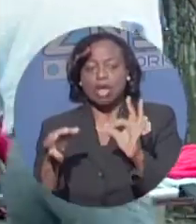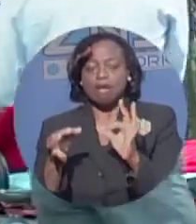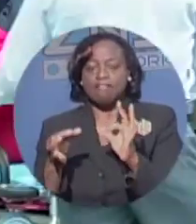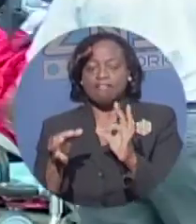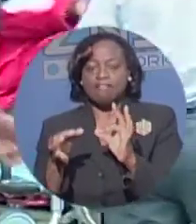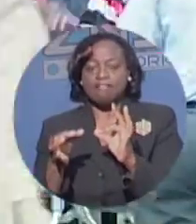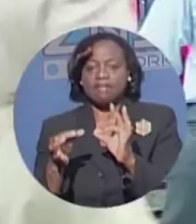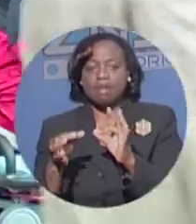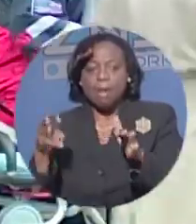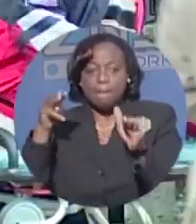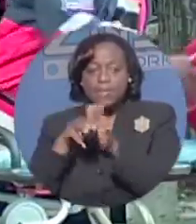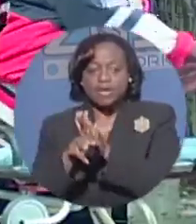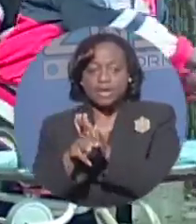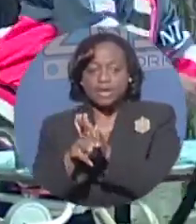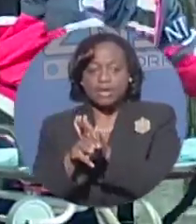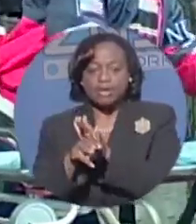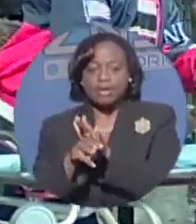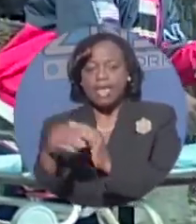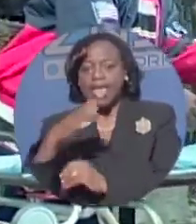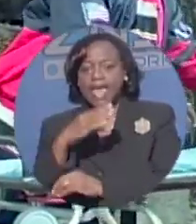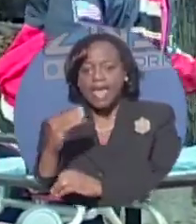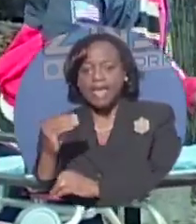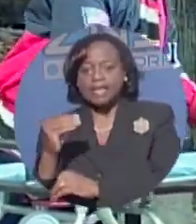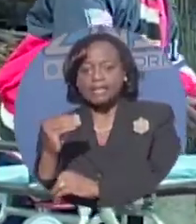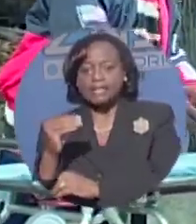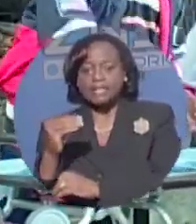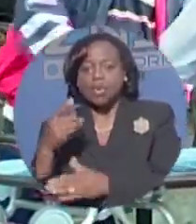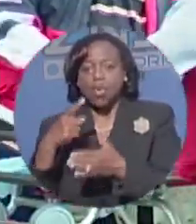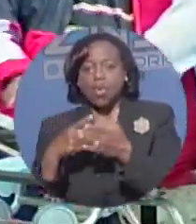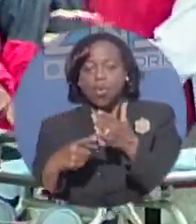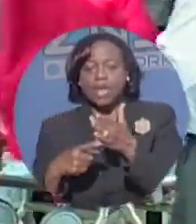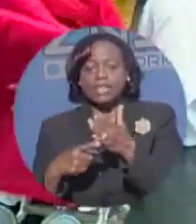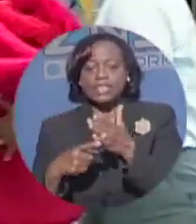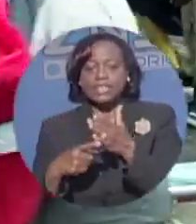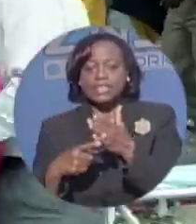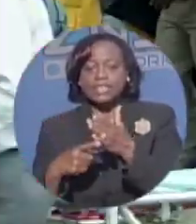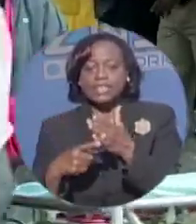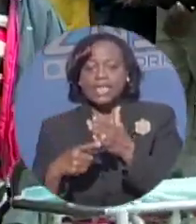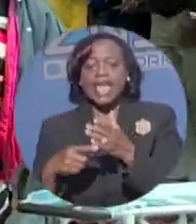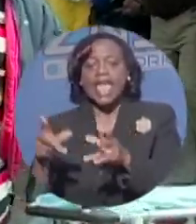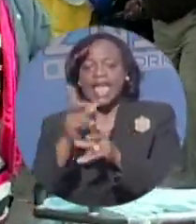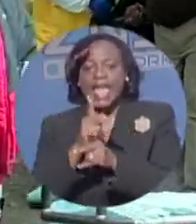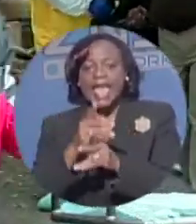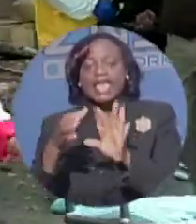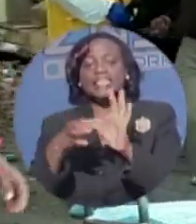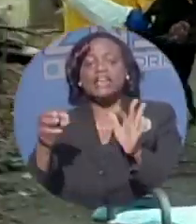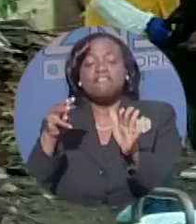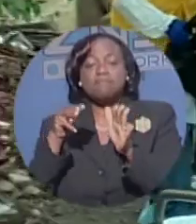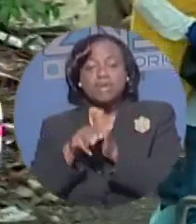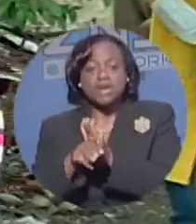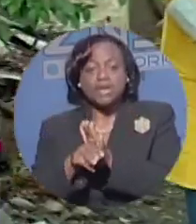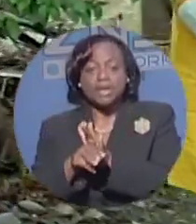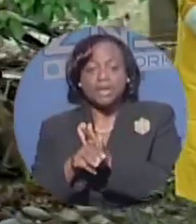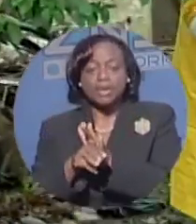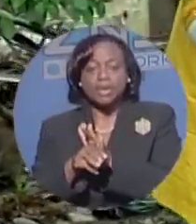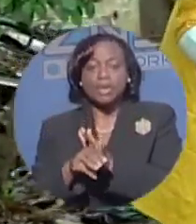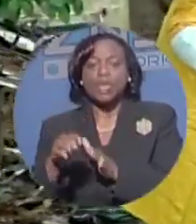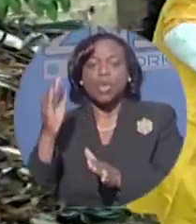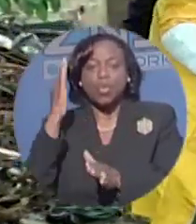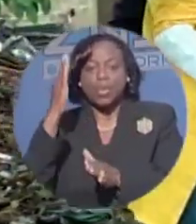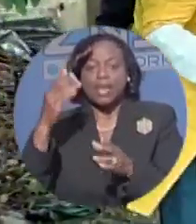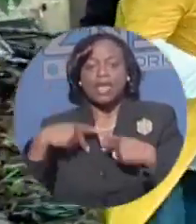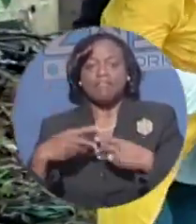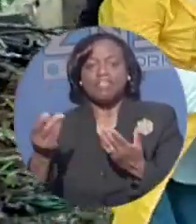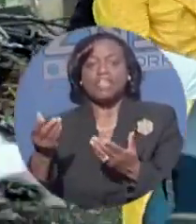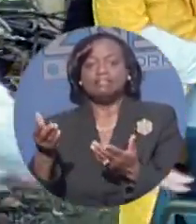of murder and what offenses, what type of murder would constitute the death